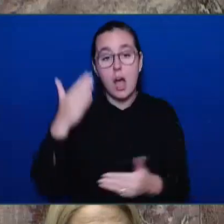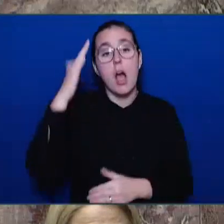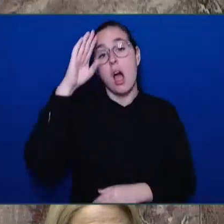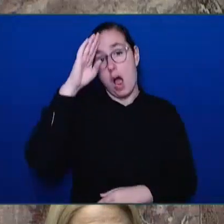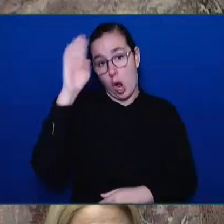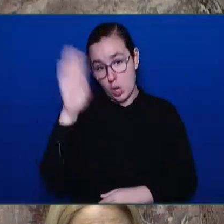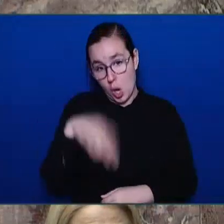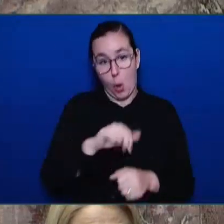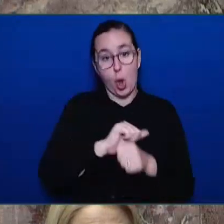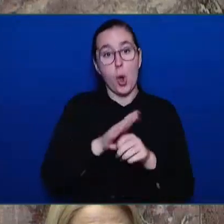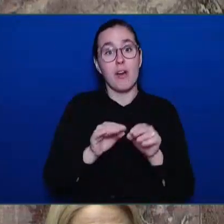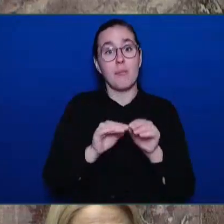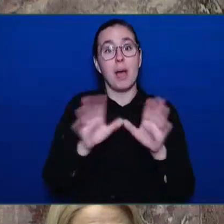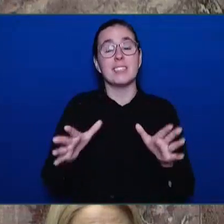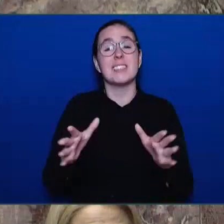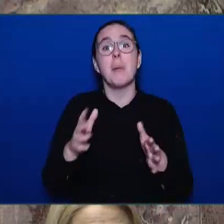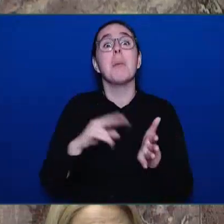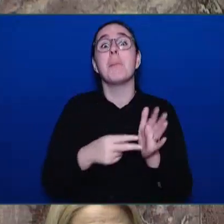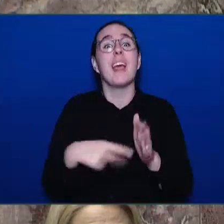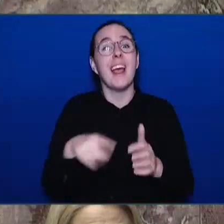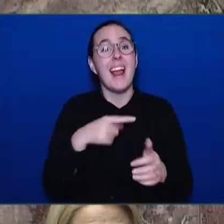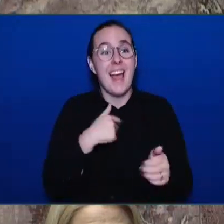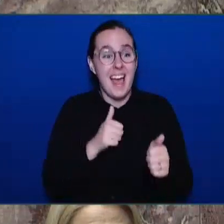coming from all over the place. I was very